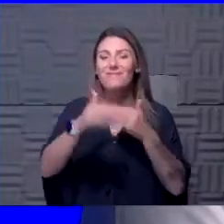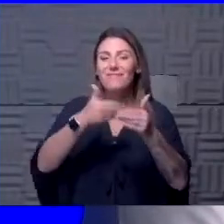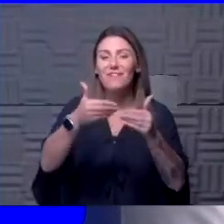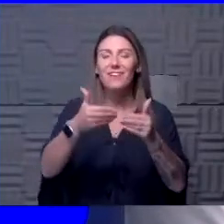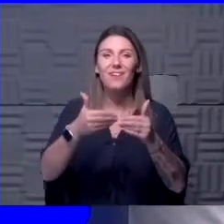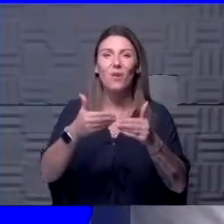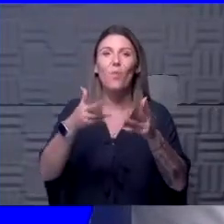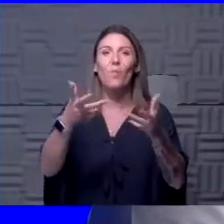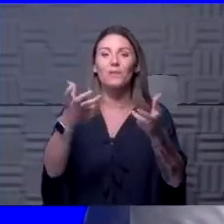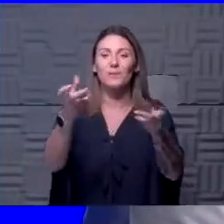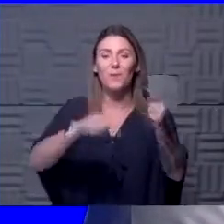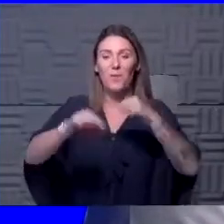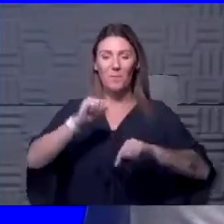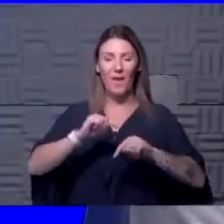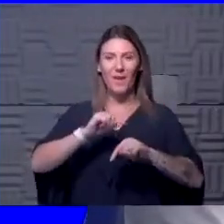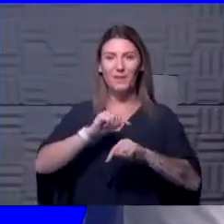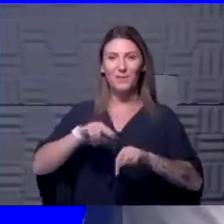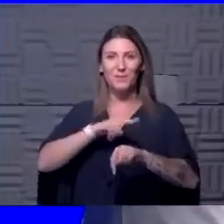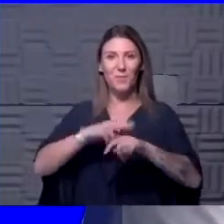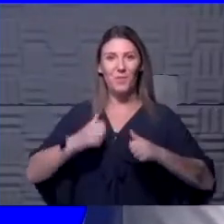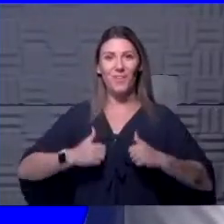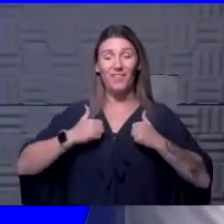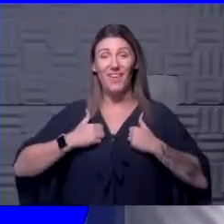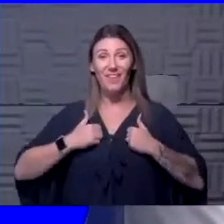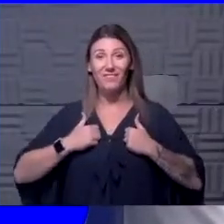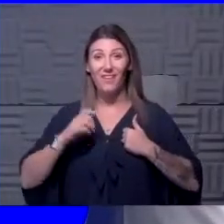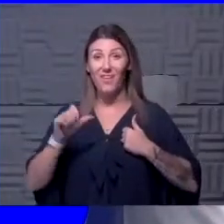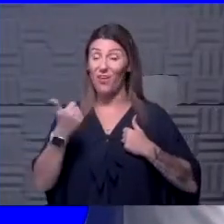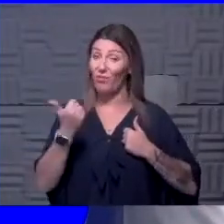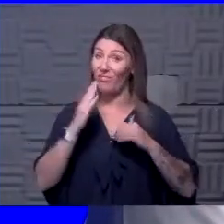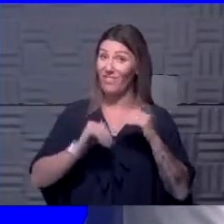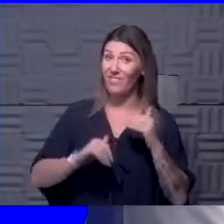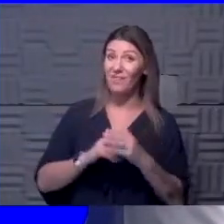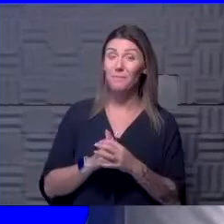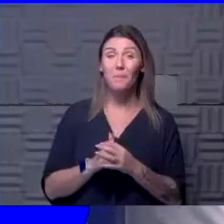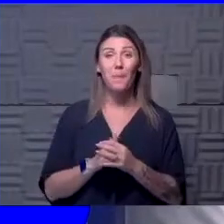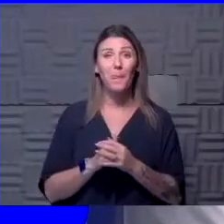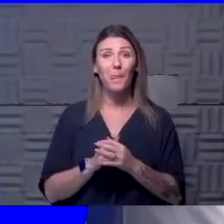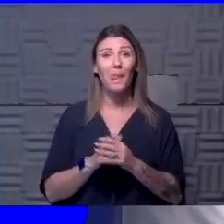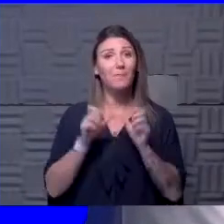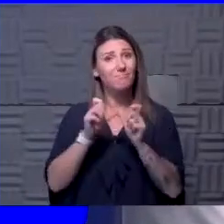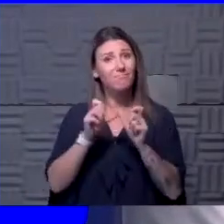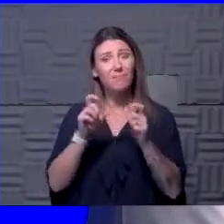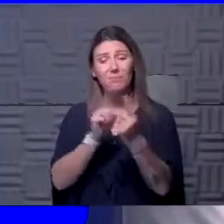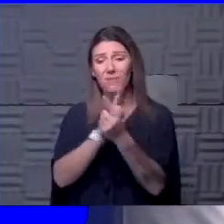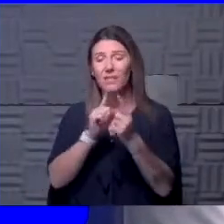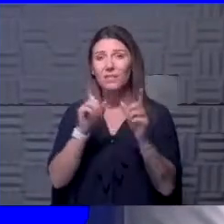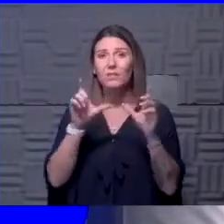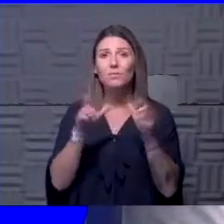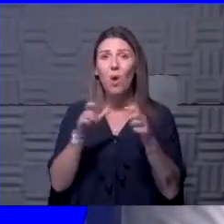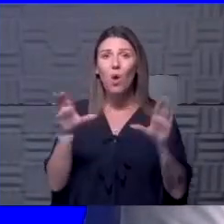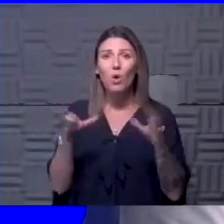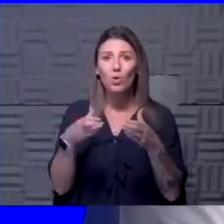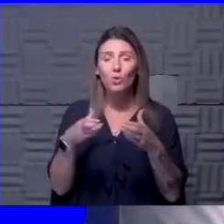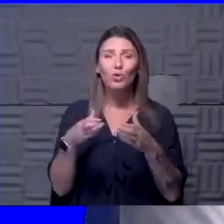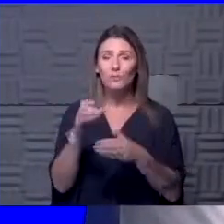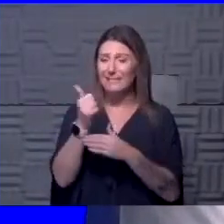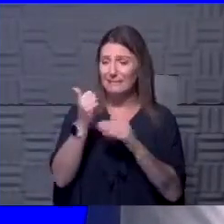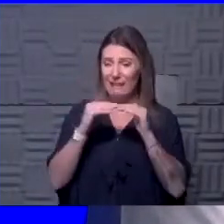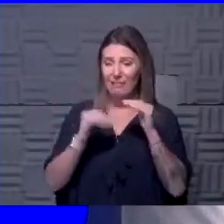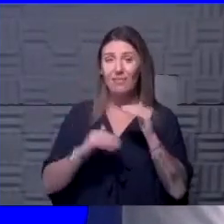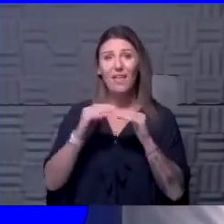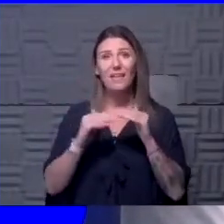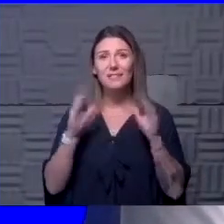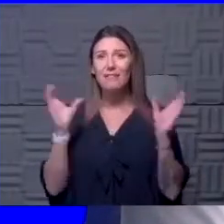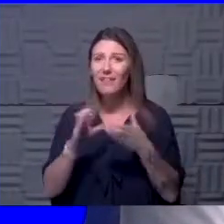that we would like to get back to. So otherwise, keep meeting in small groups, 10 or less. Less than 10